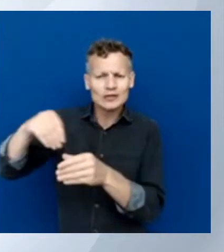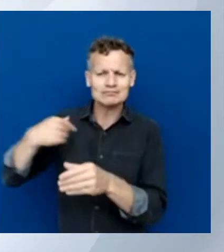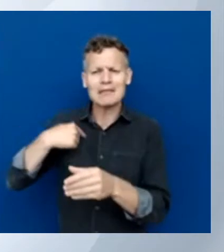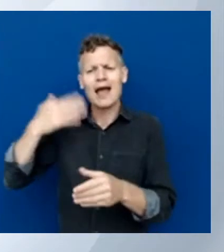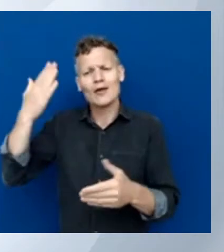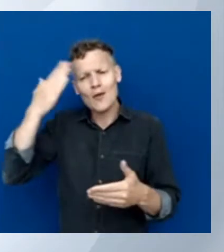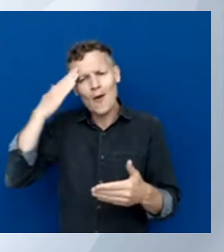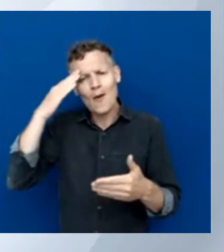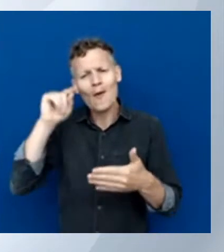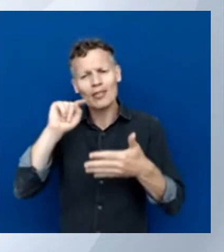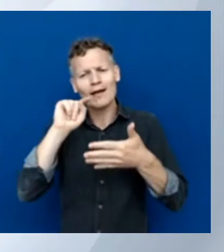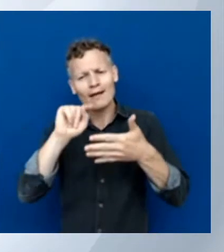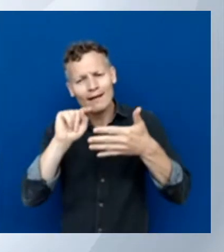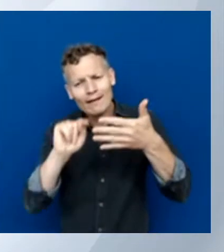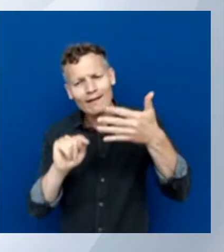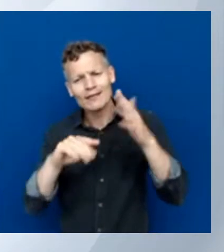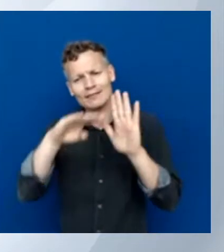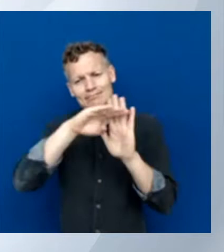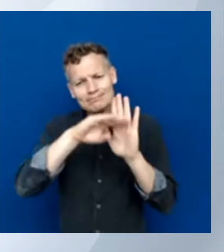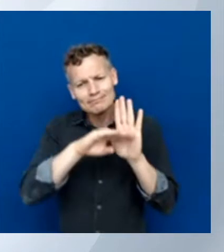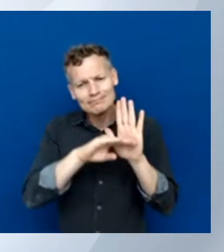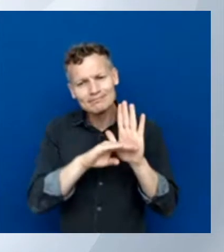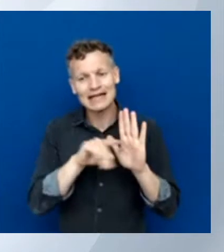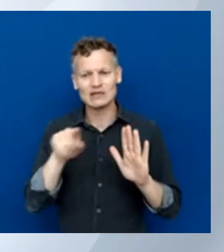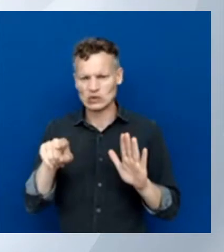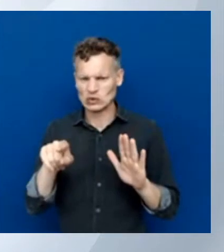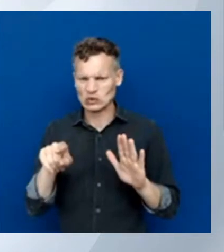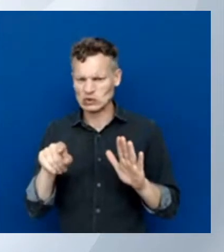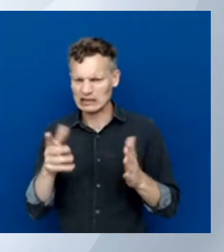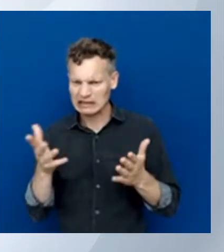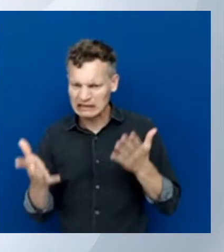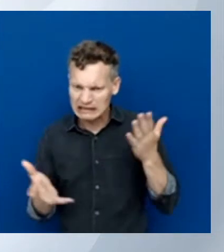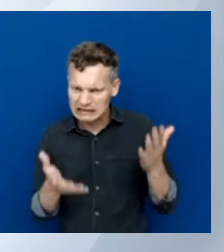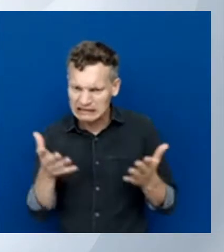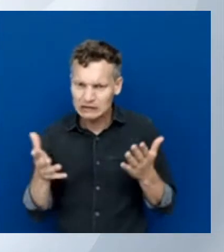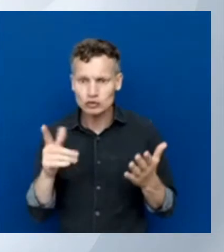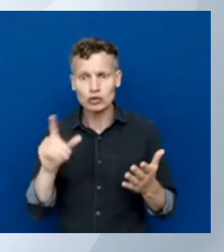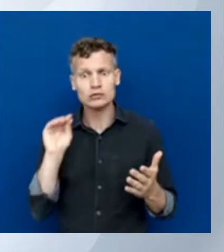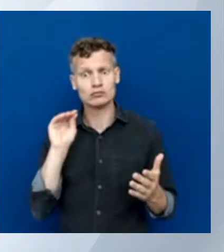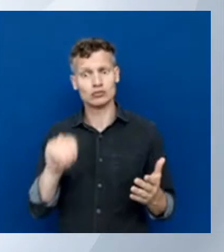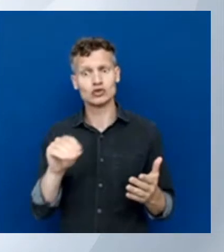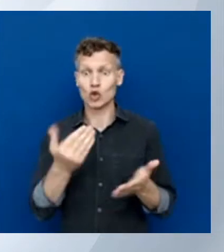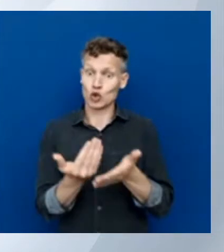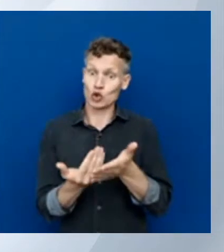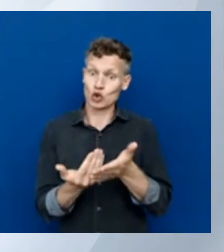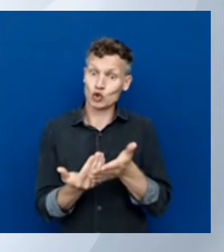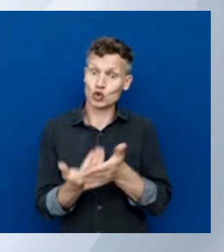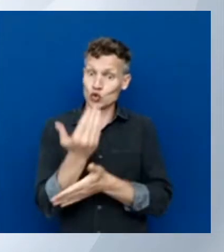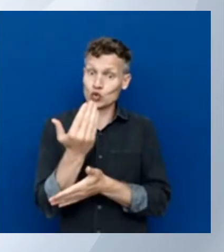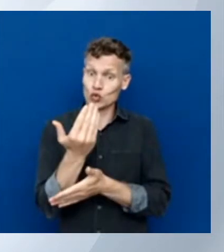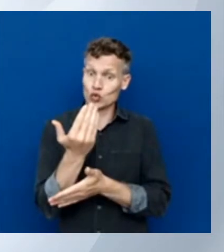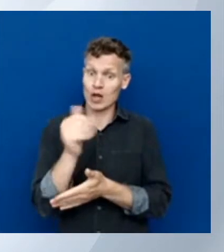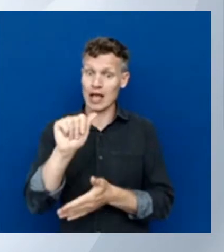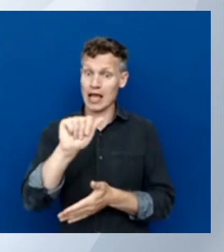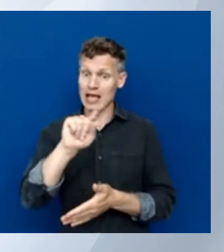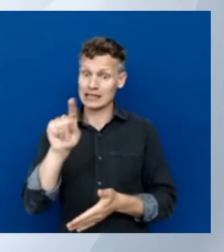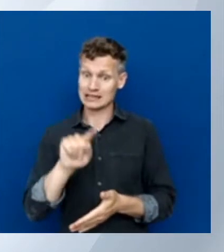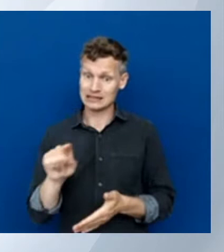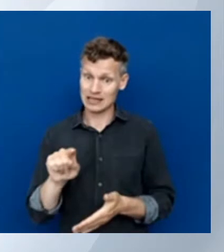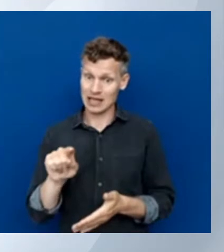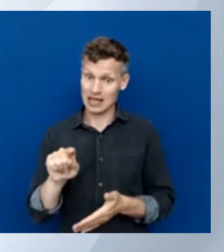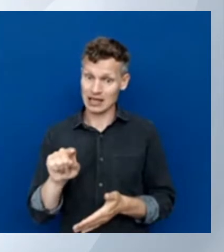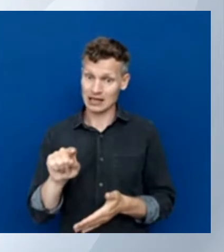and you don't feel like looking it up, just enter new AZ storage account or whatever you want to do. And it will ask you for every mandatory